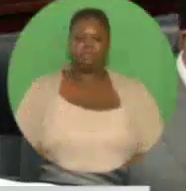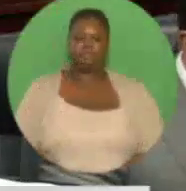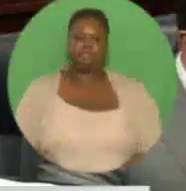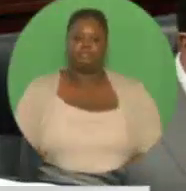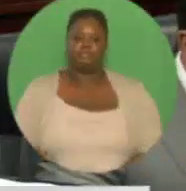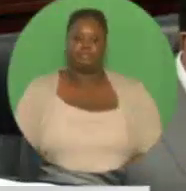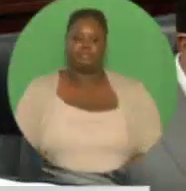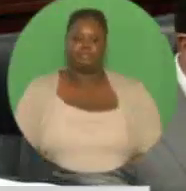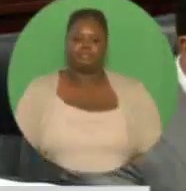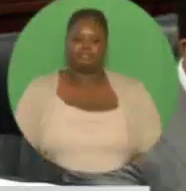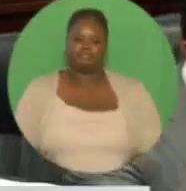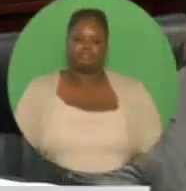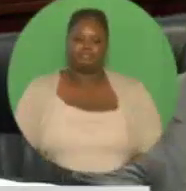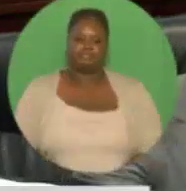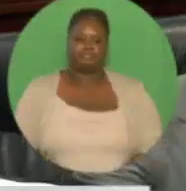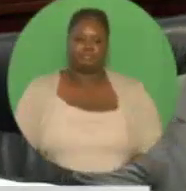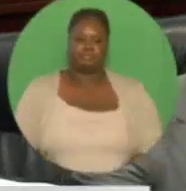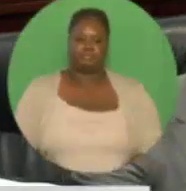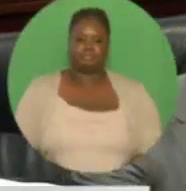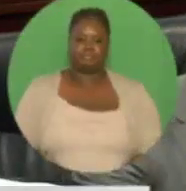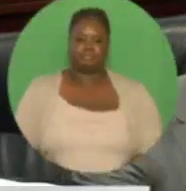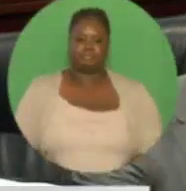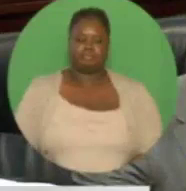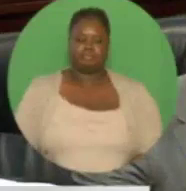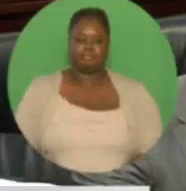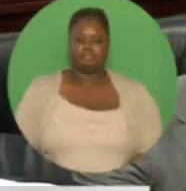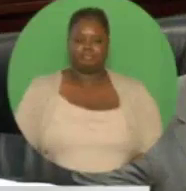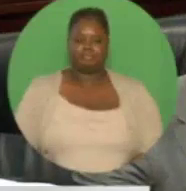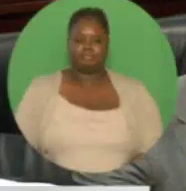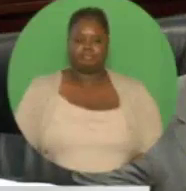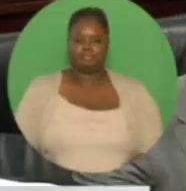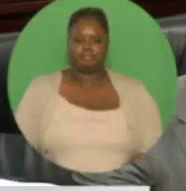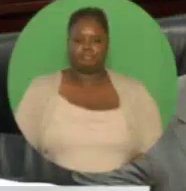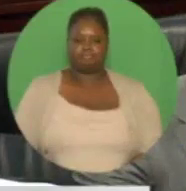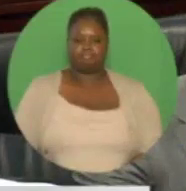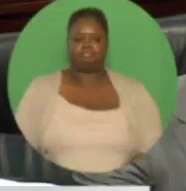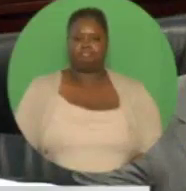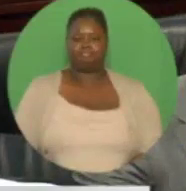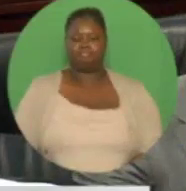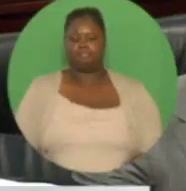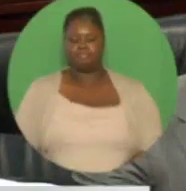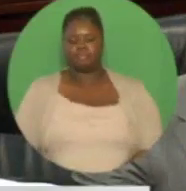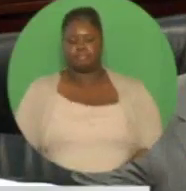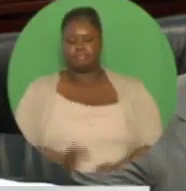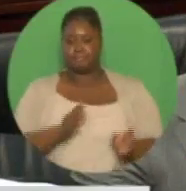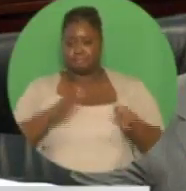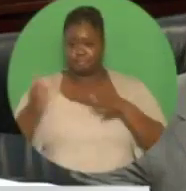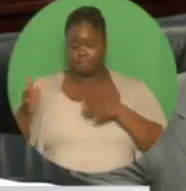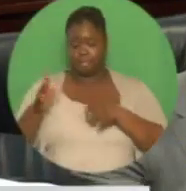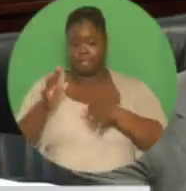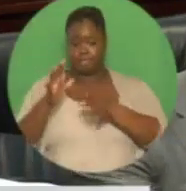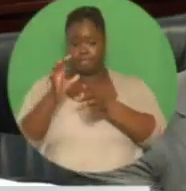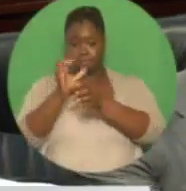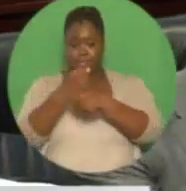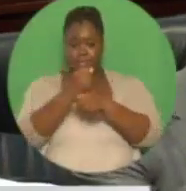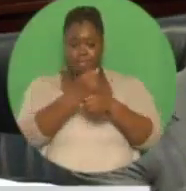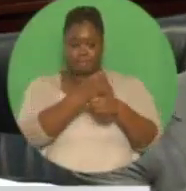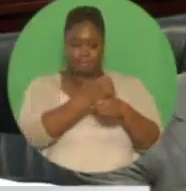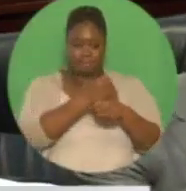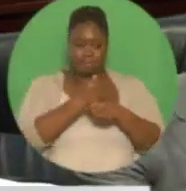Manufacturing. The manufacturing sector rebounded in 2018 with amazing growth of 7.3%,